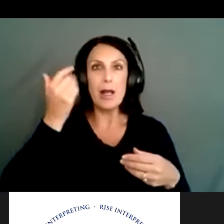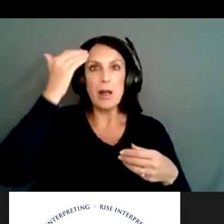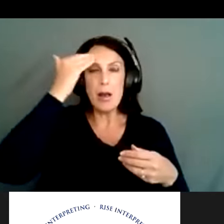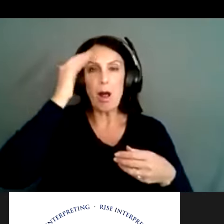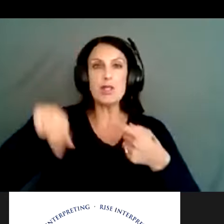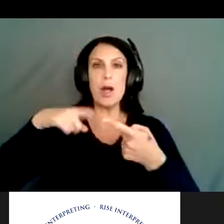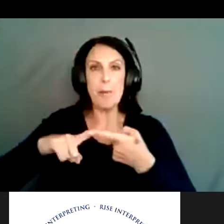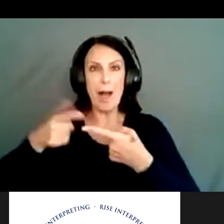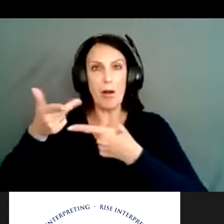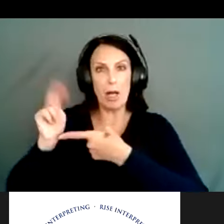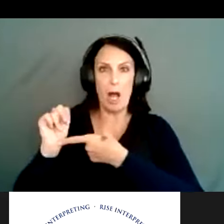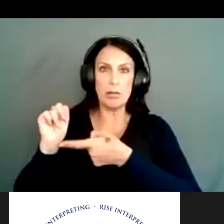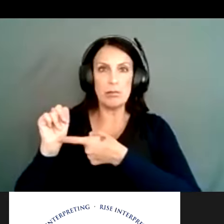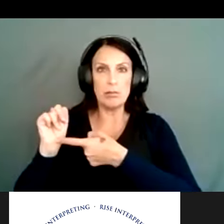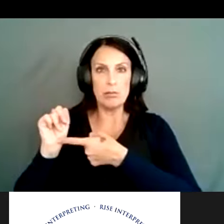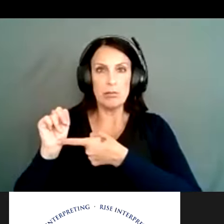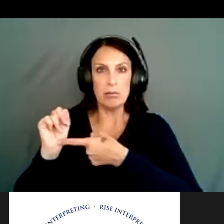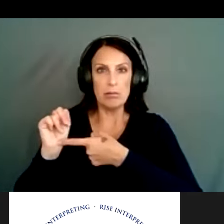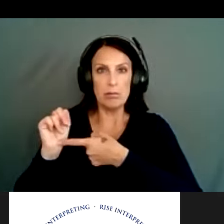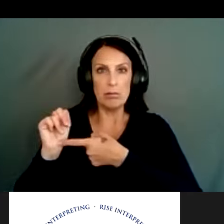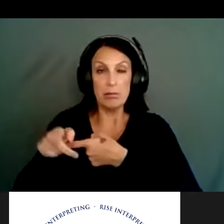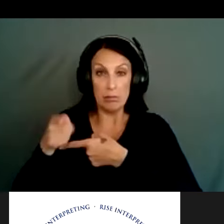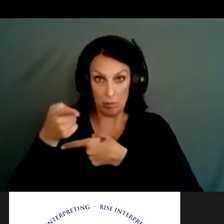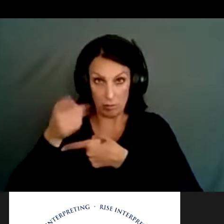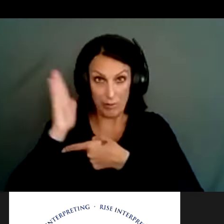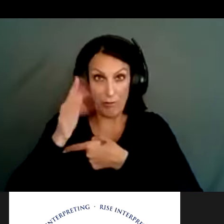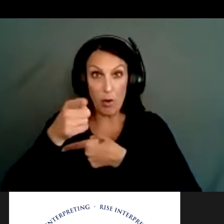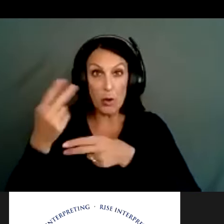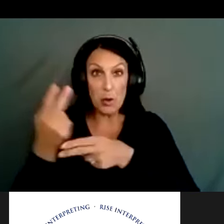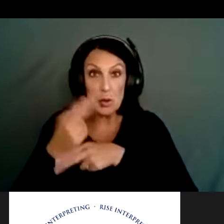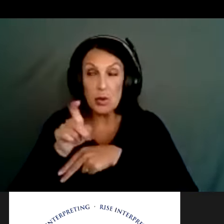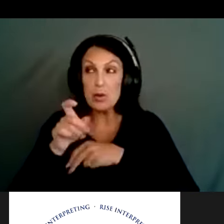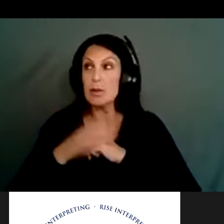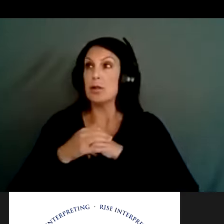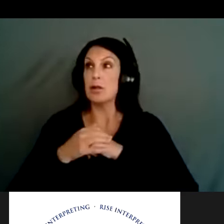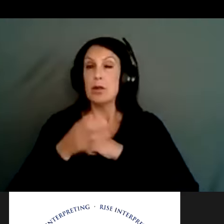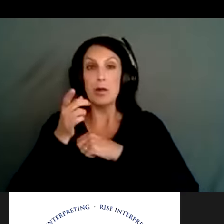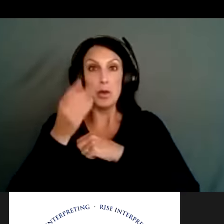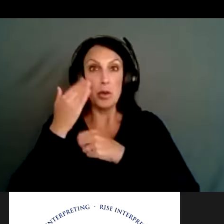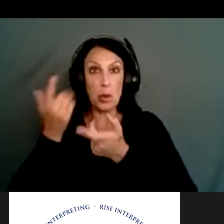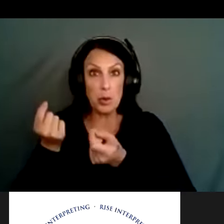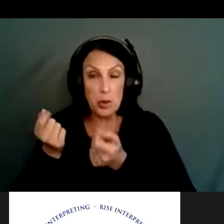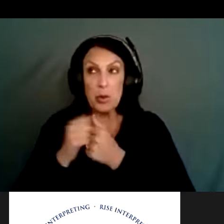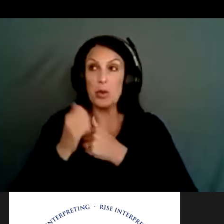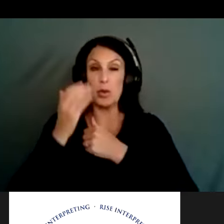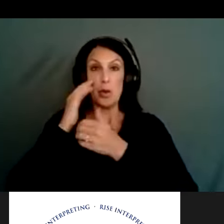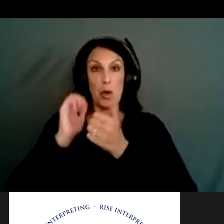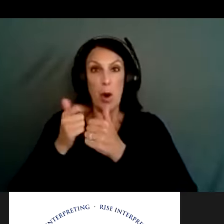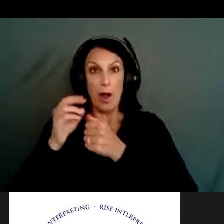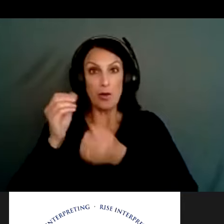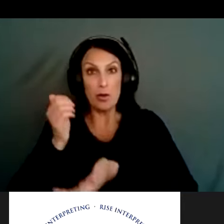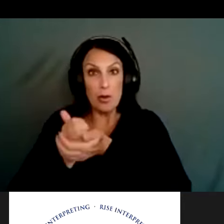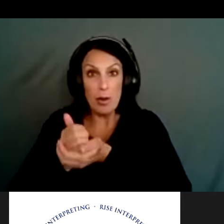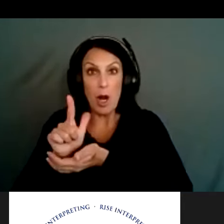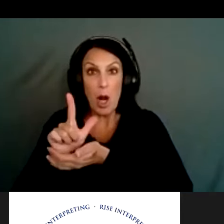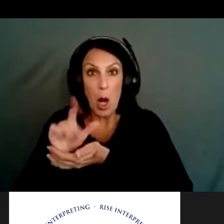loaded a firearm, unloaded a firearm, it can be difficult to work with someone, you know, about reducing their access to those